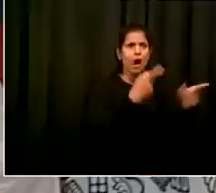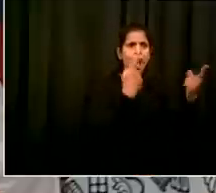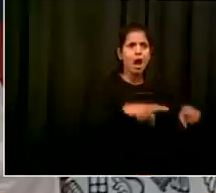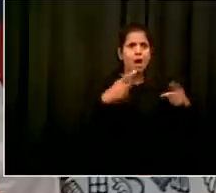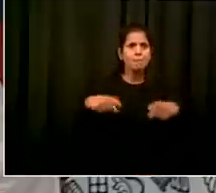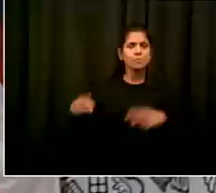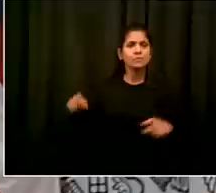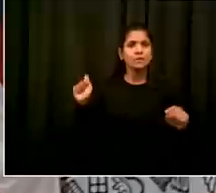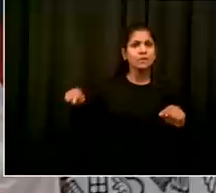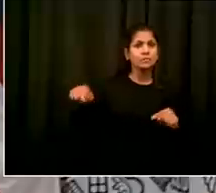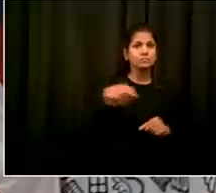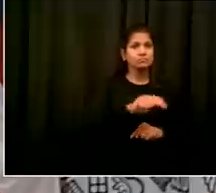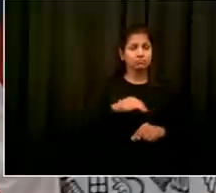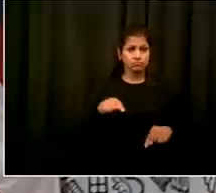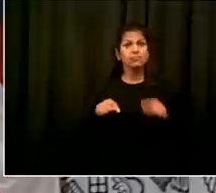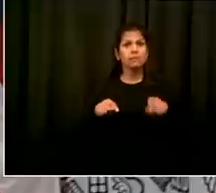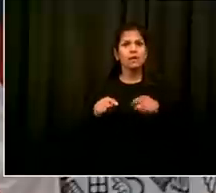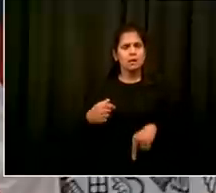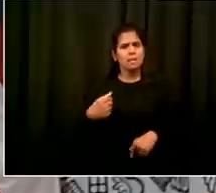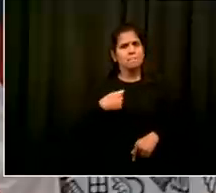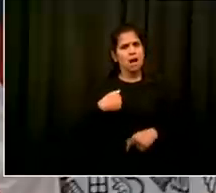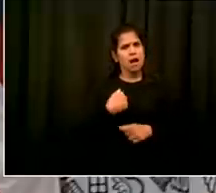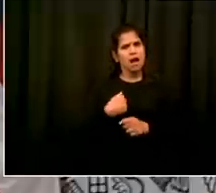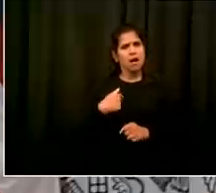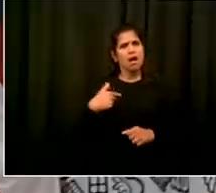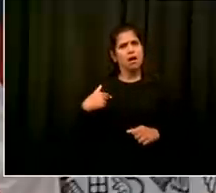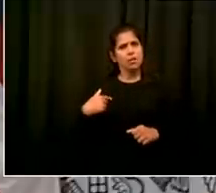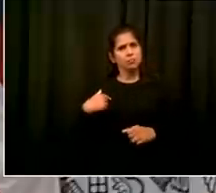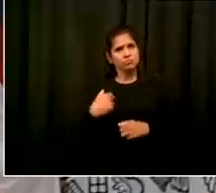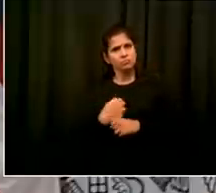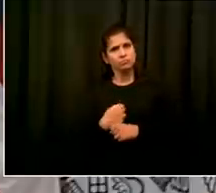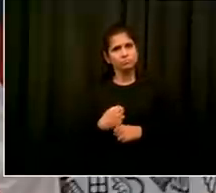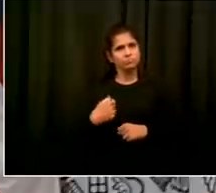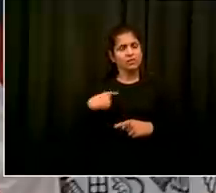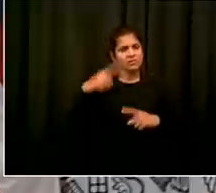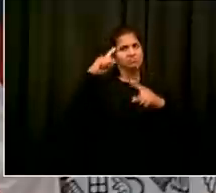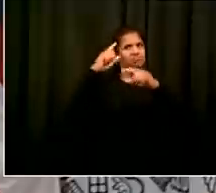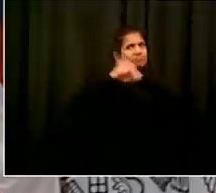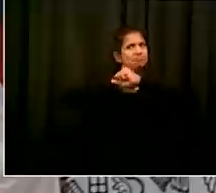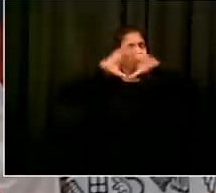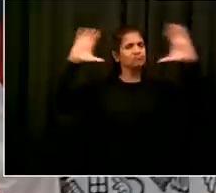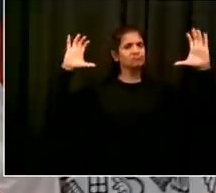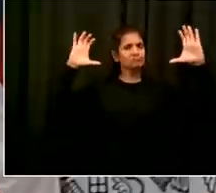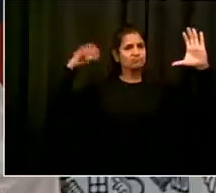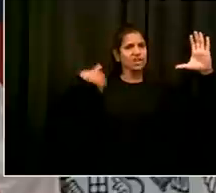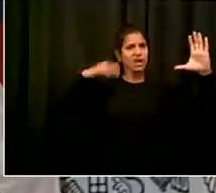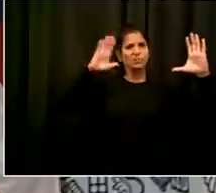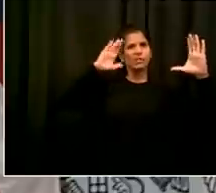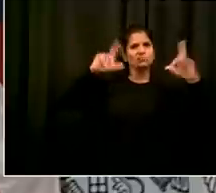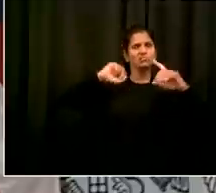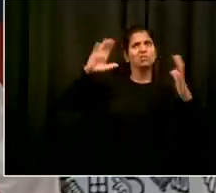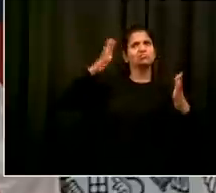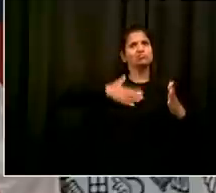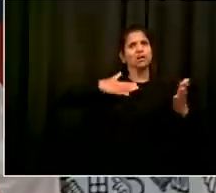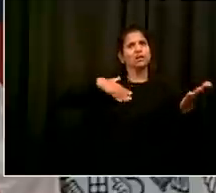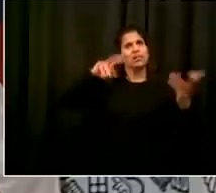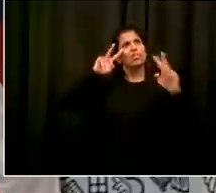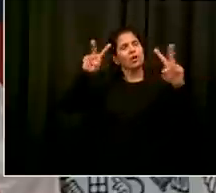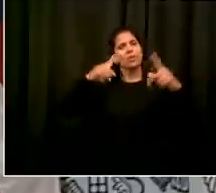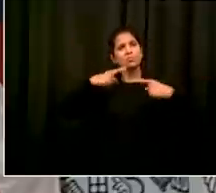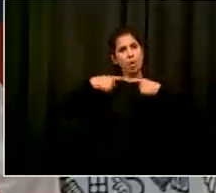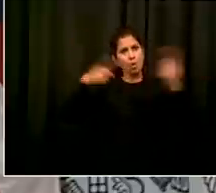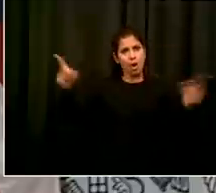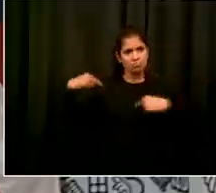and we constantly as i can literally say the word constantly have added bike